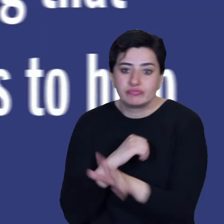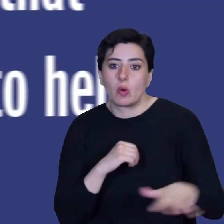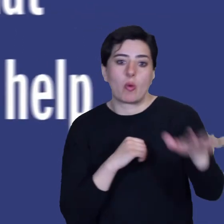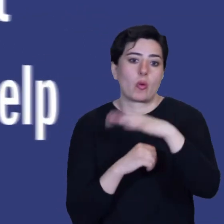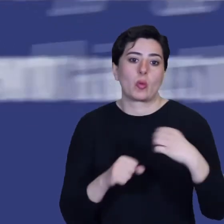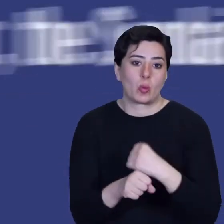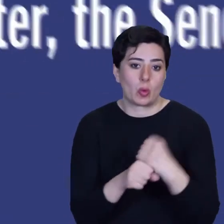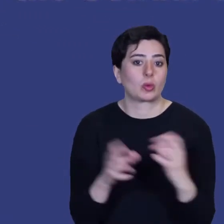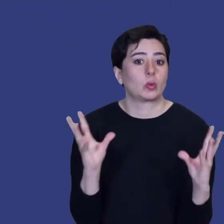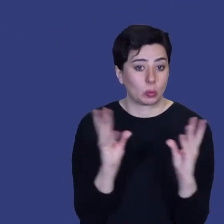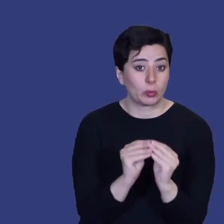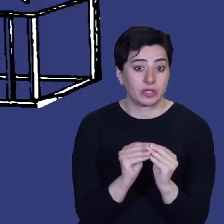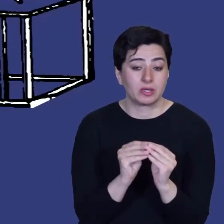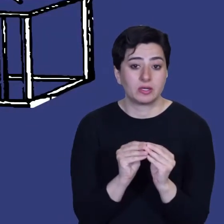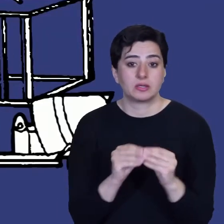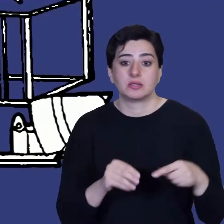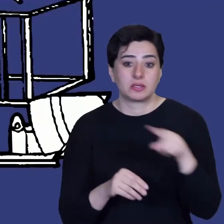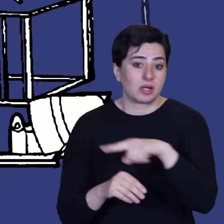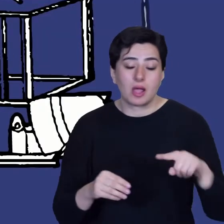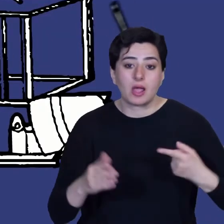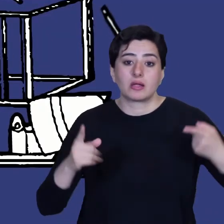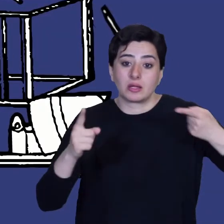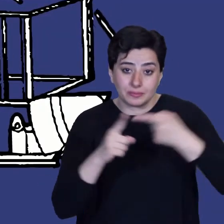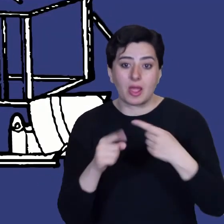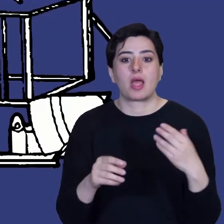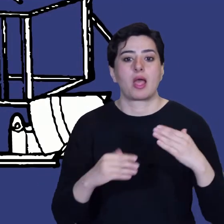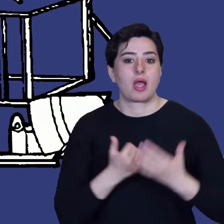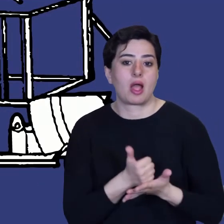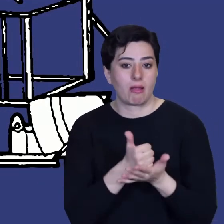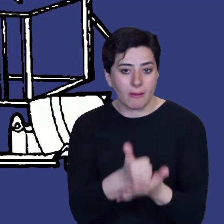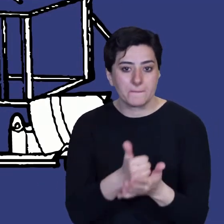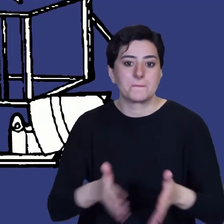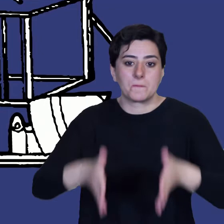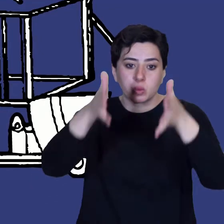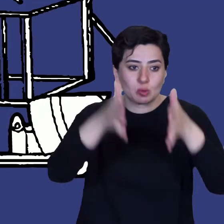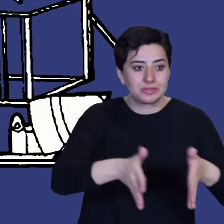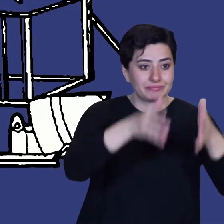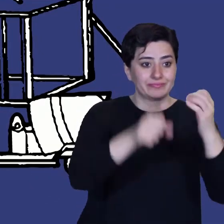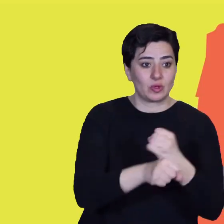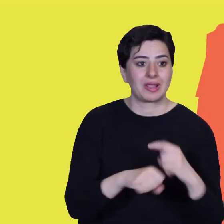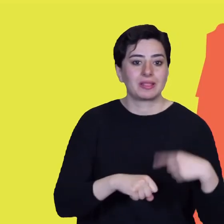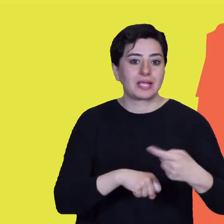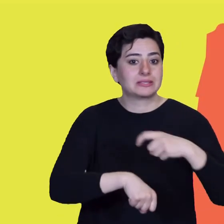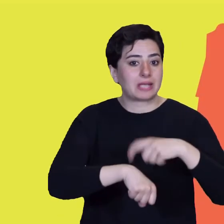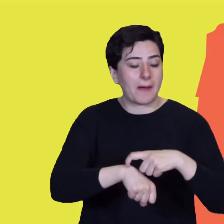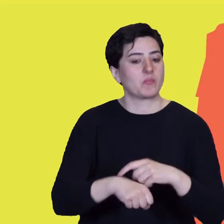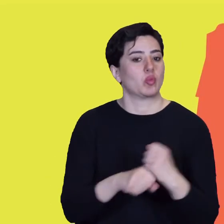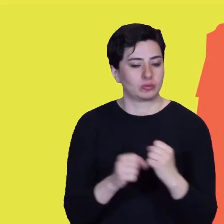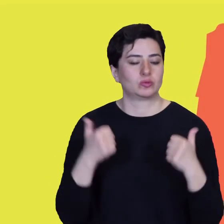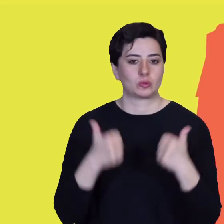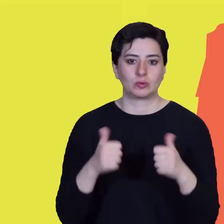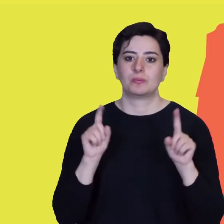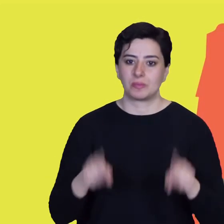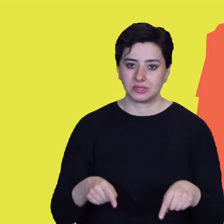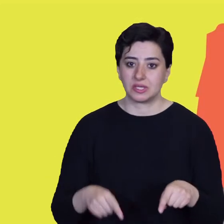disaster, the Sendai framework aims to help them build back better for next time. Now you can share the